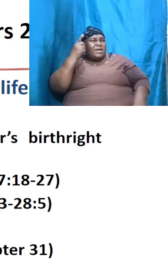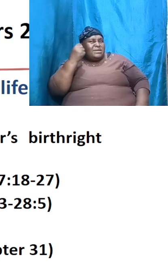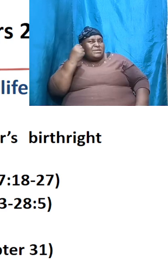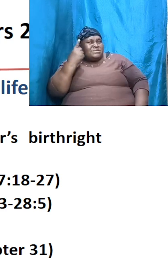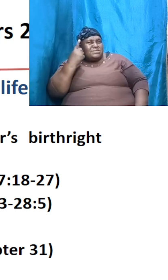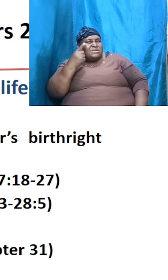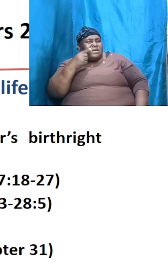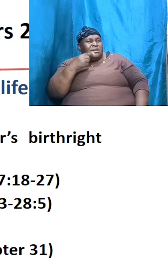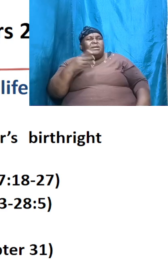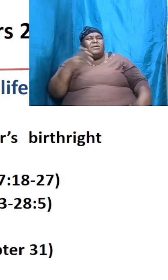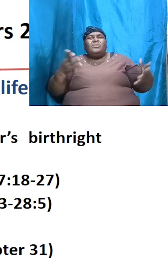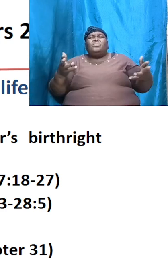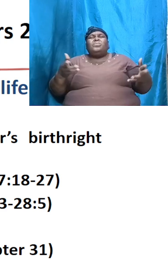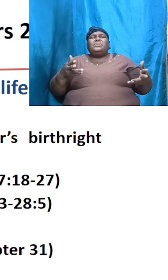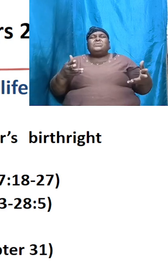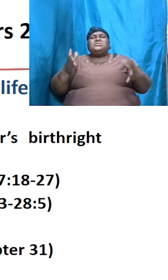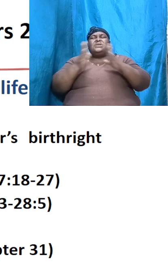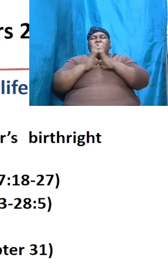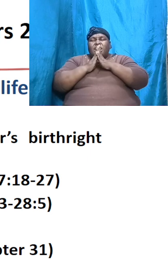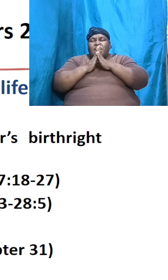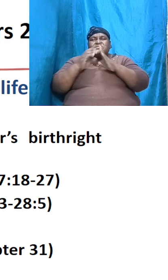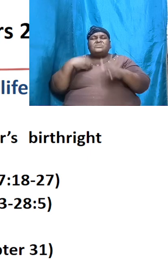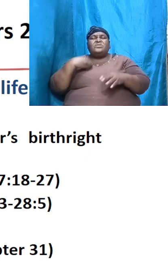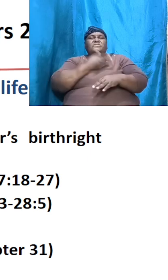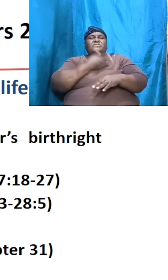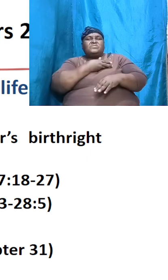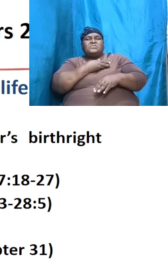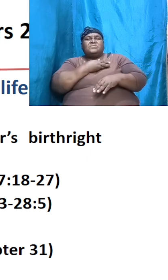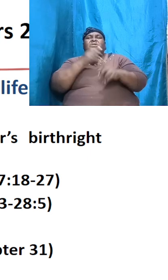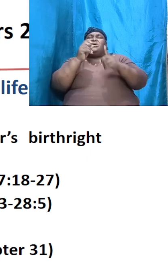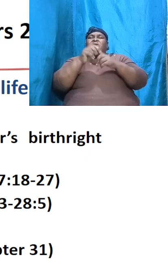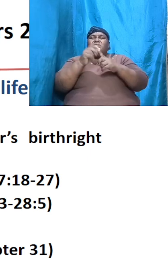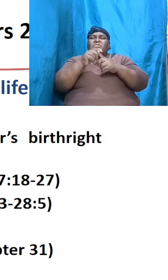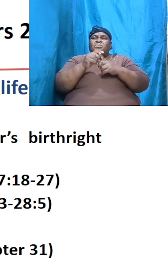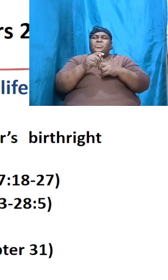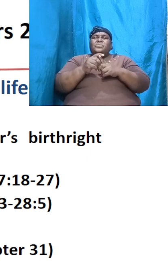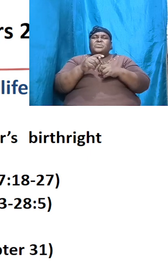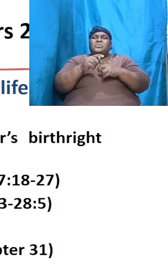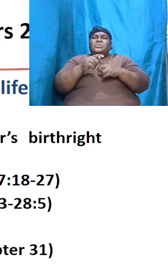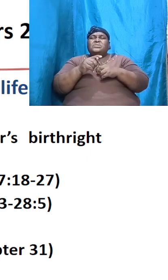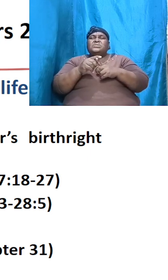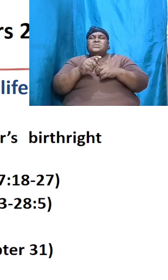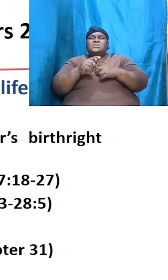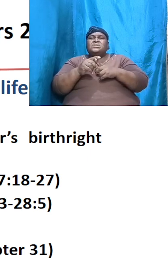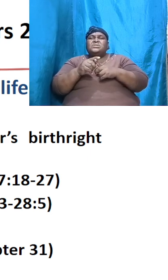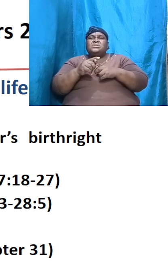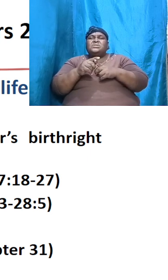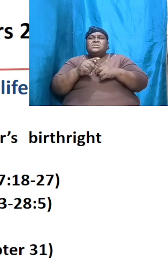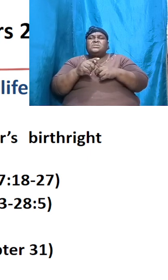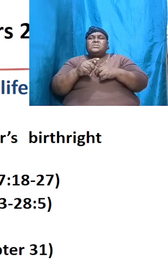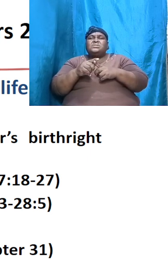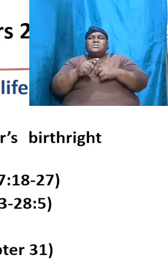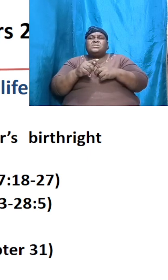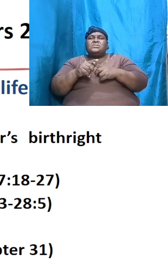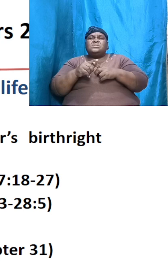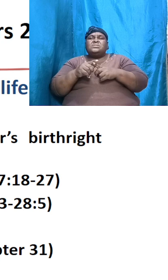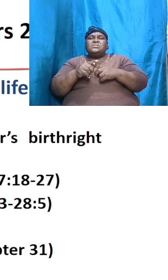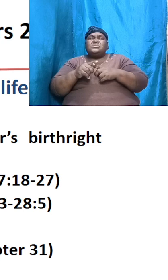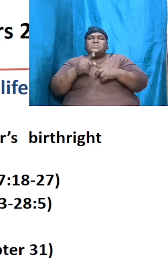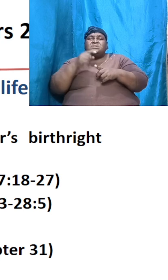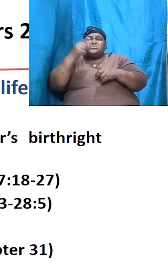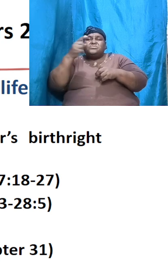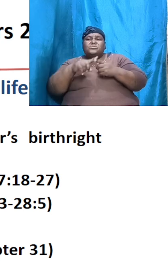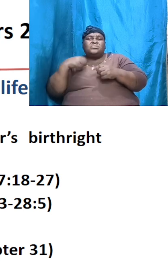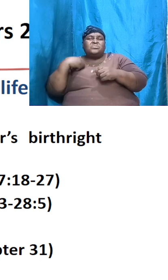what is required of us and when the word is presented brothers and sisters we will have